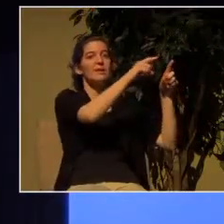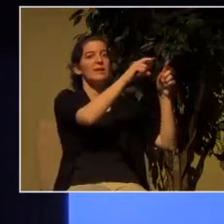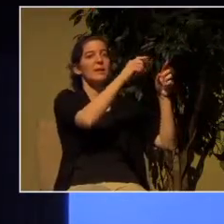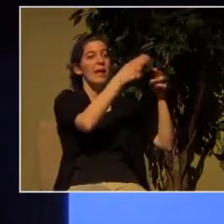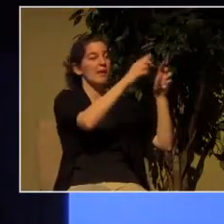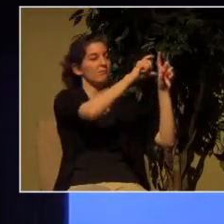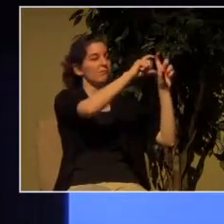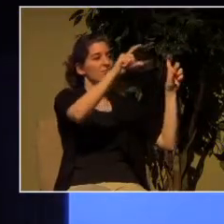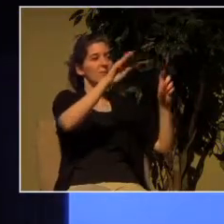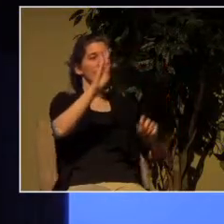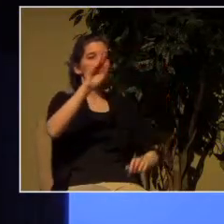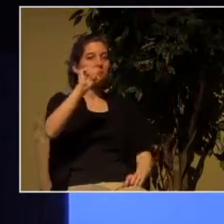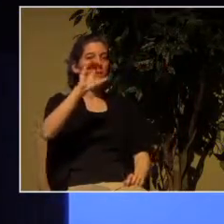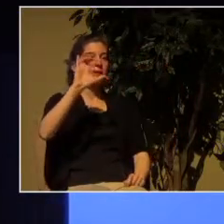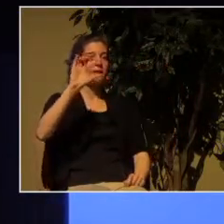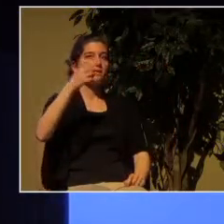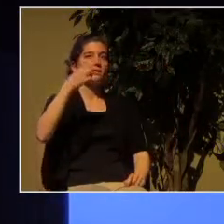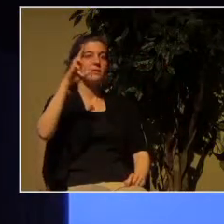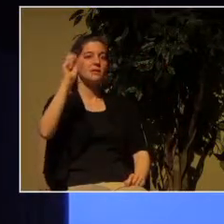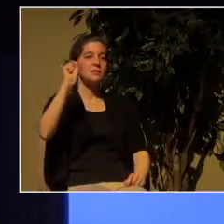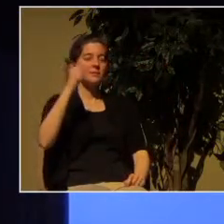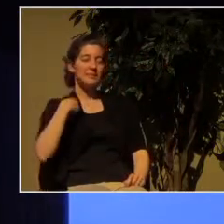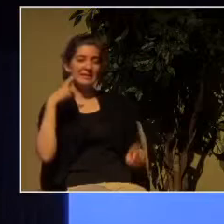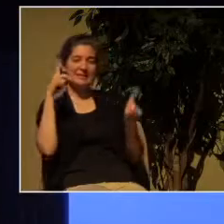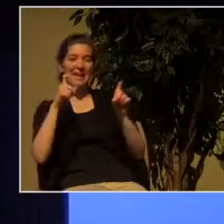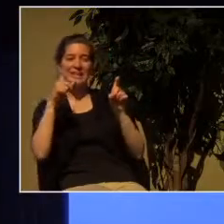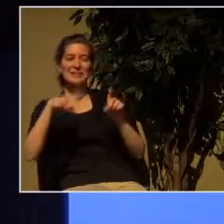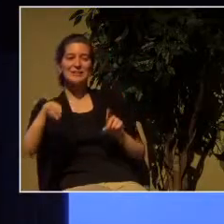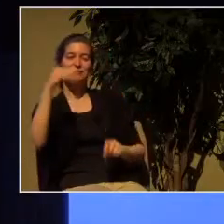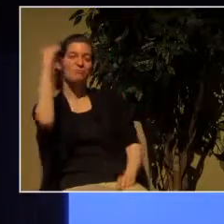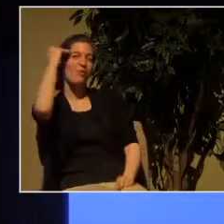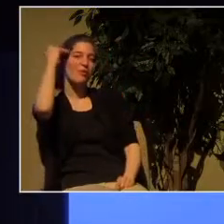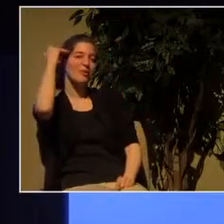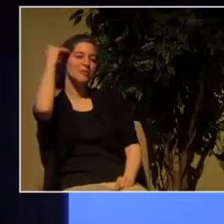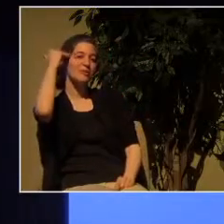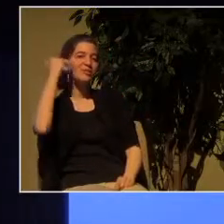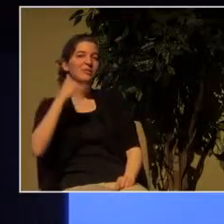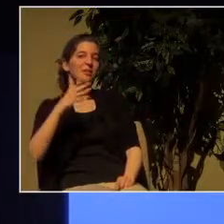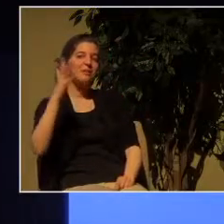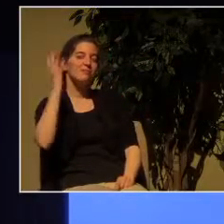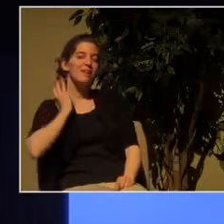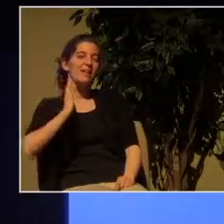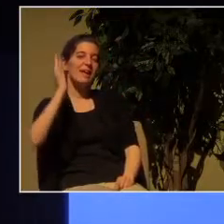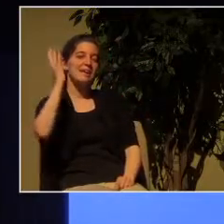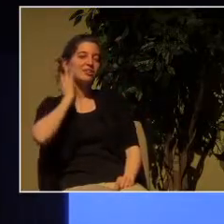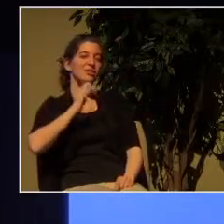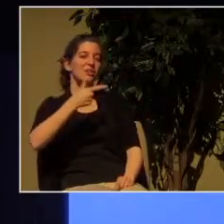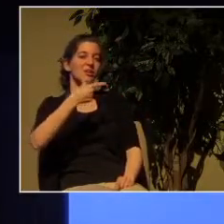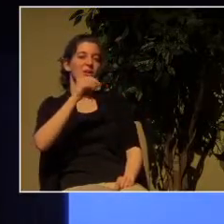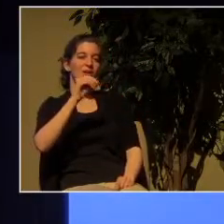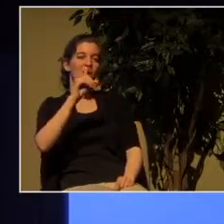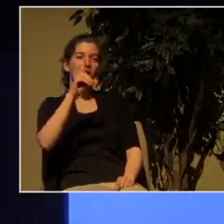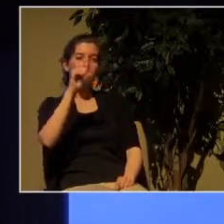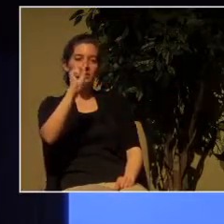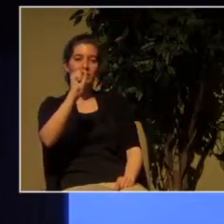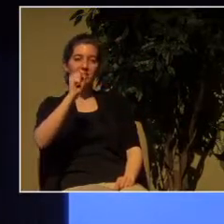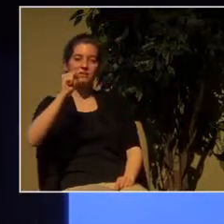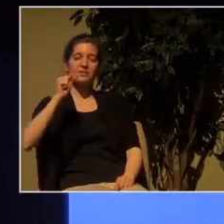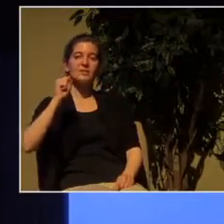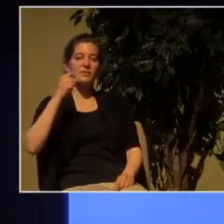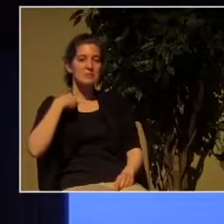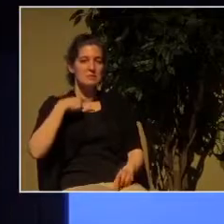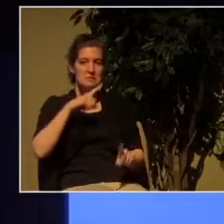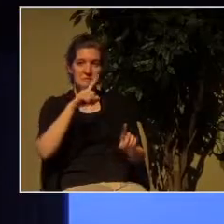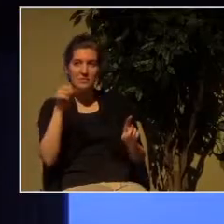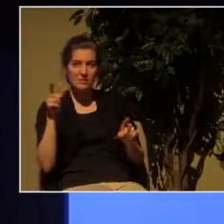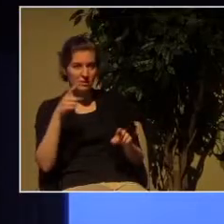let me see how much you know about ancient mythology anybody remember who